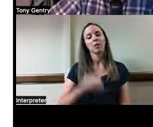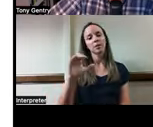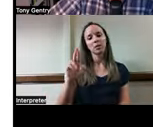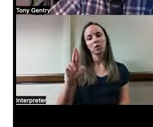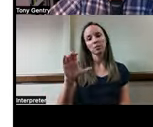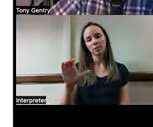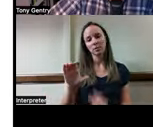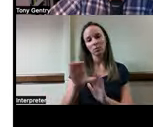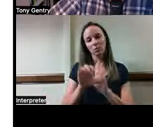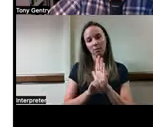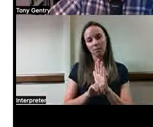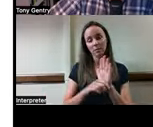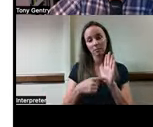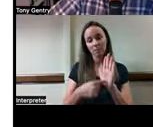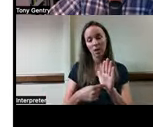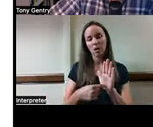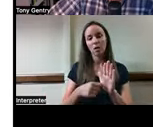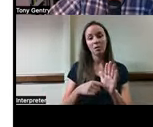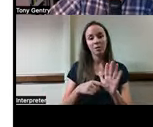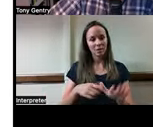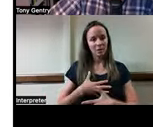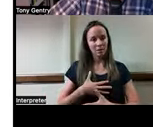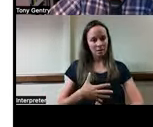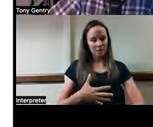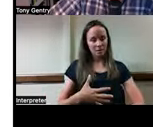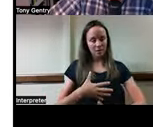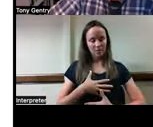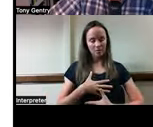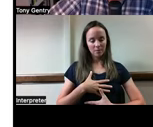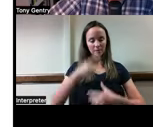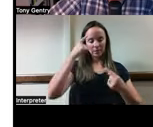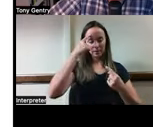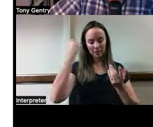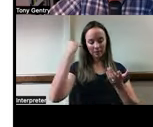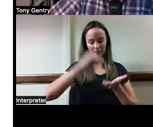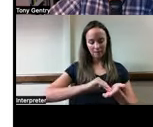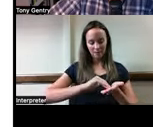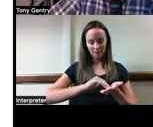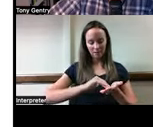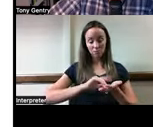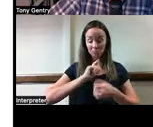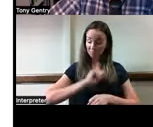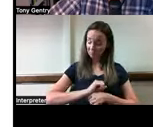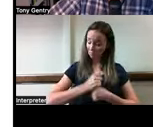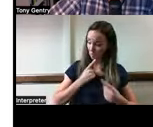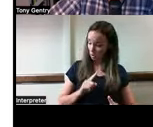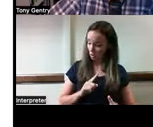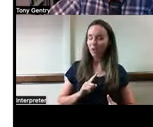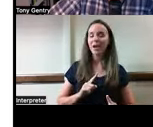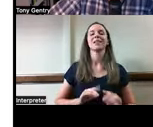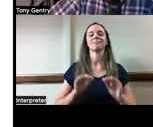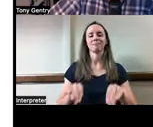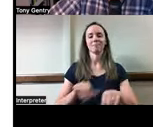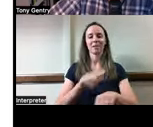model. You're all supposed to take a deep breath. Think it through one more time. And then finally, go ahead and implement